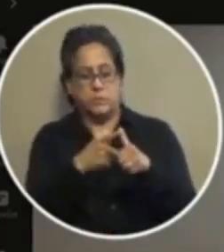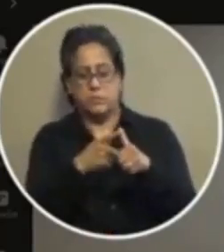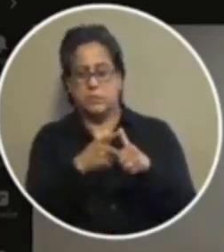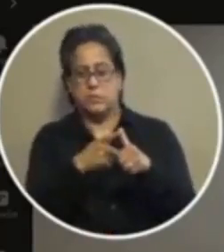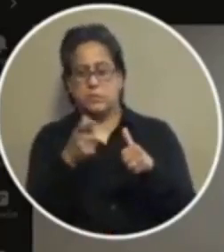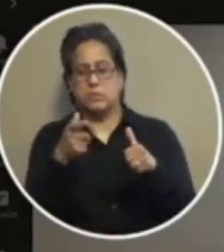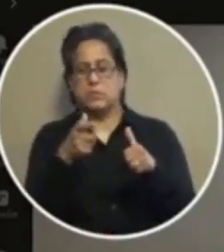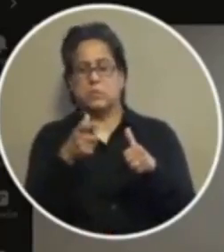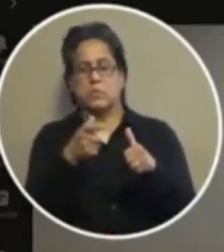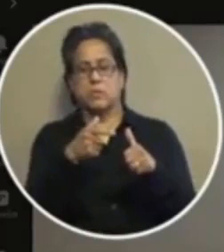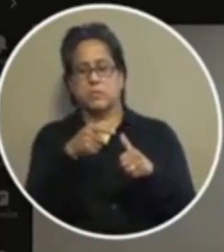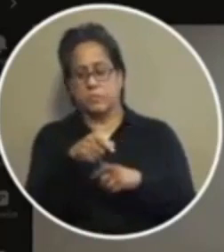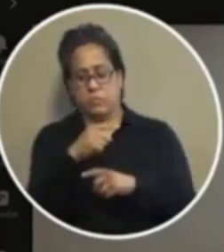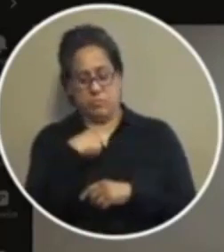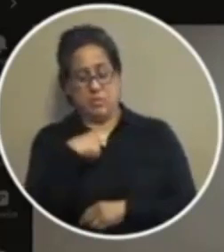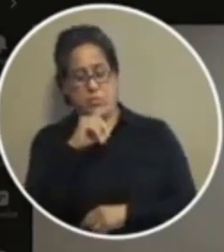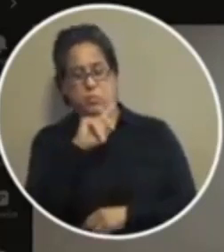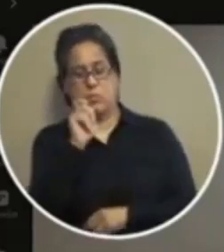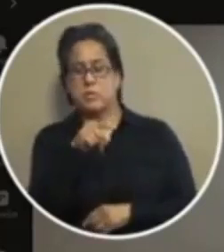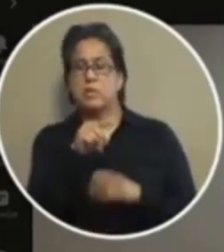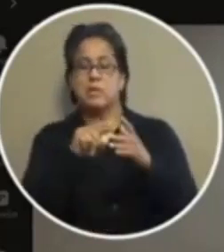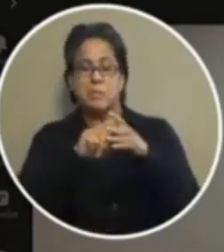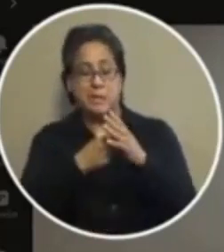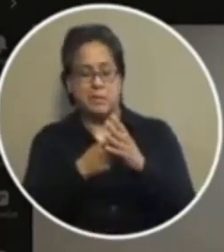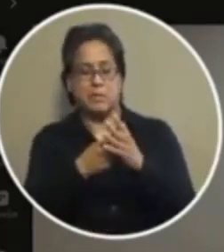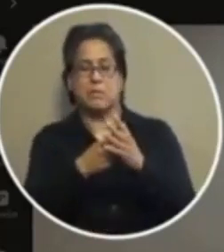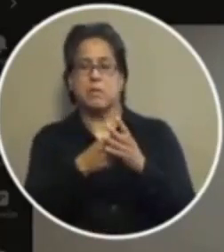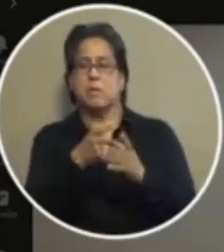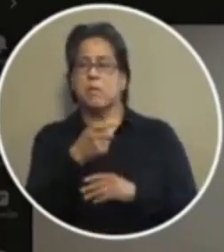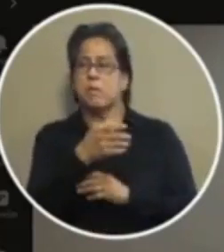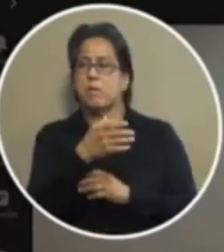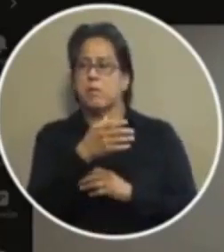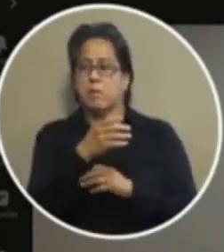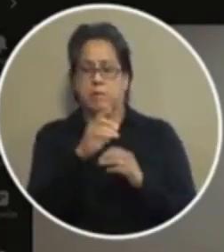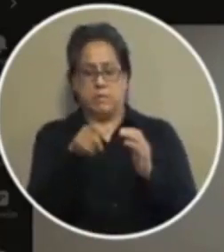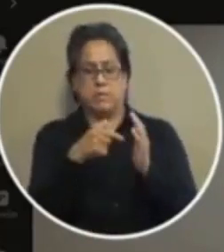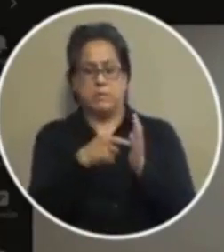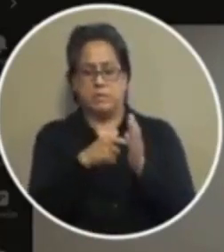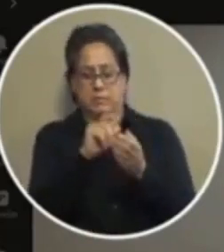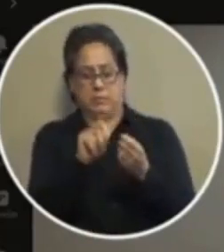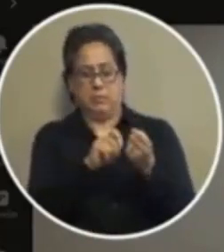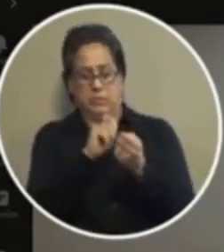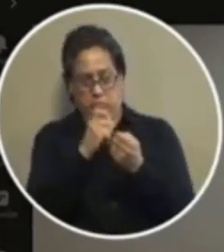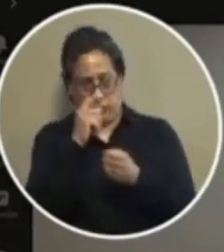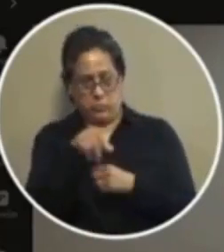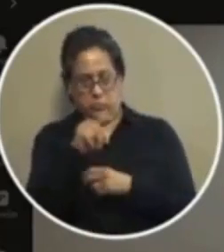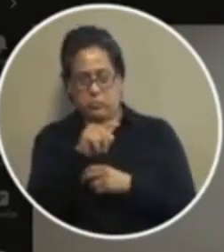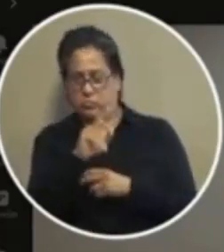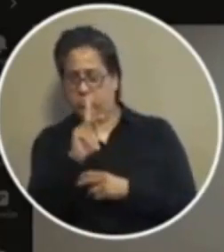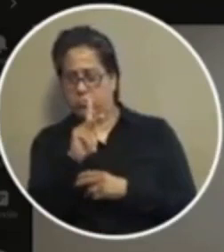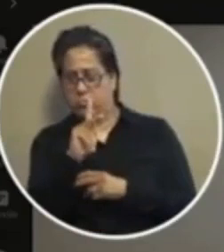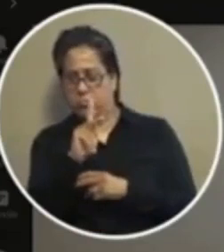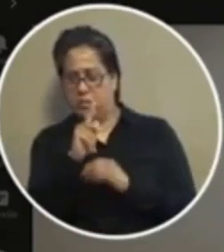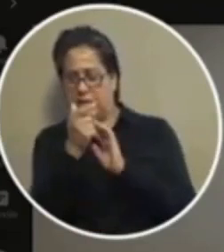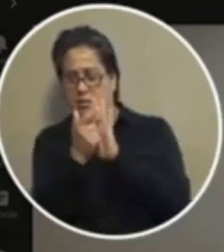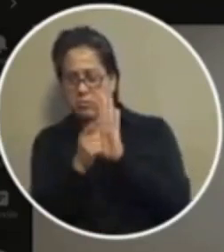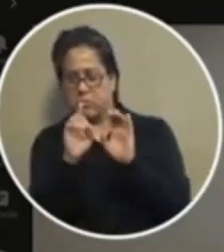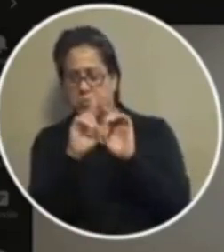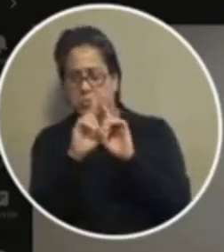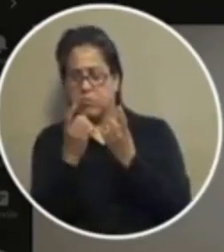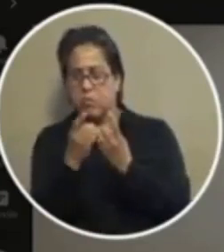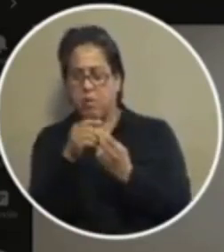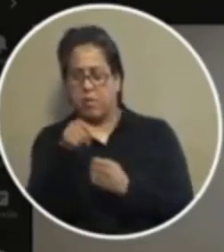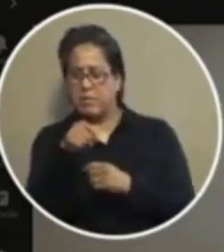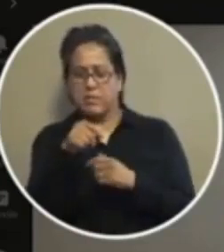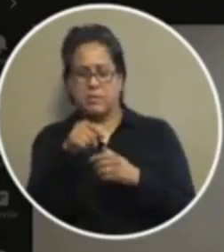the underlying question i had at the beginning of this presentation um and this is specifically for you mrs neiman um this was posted